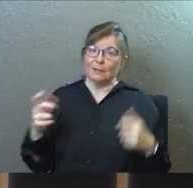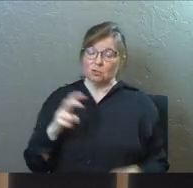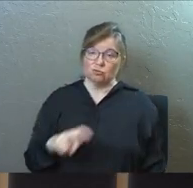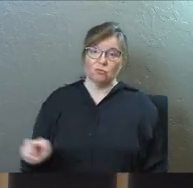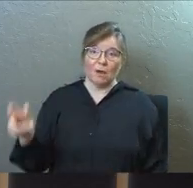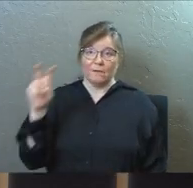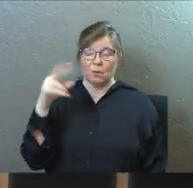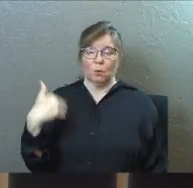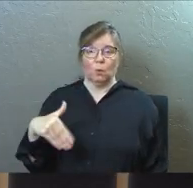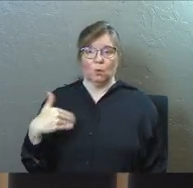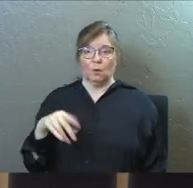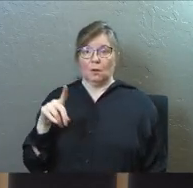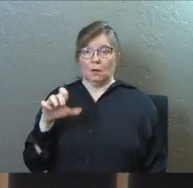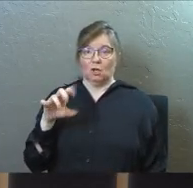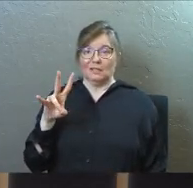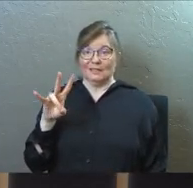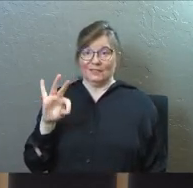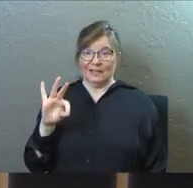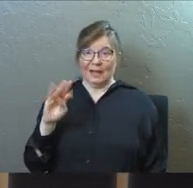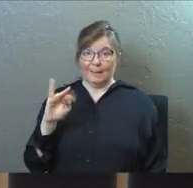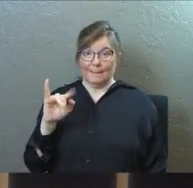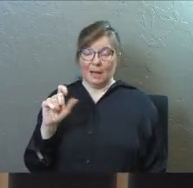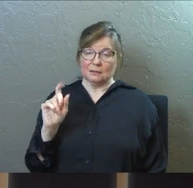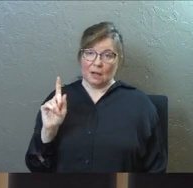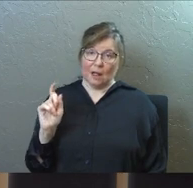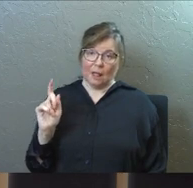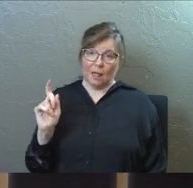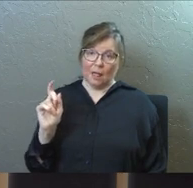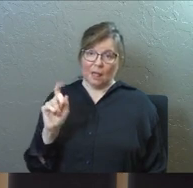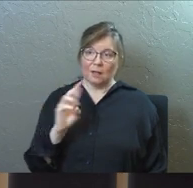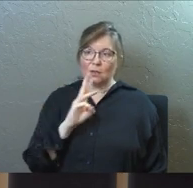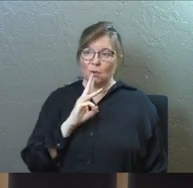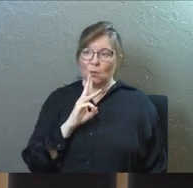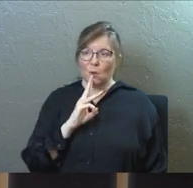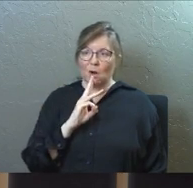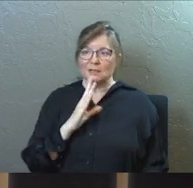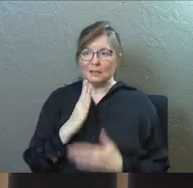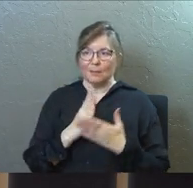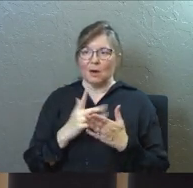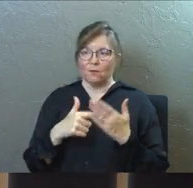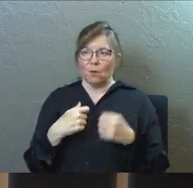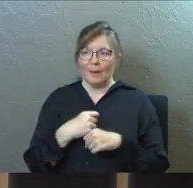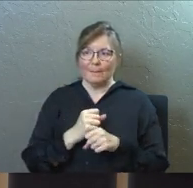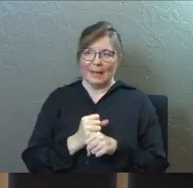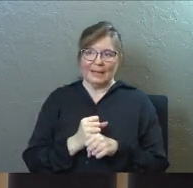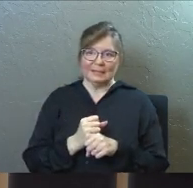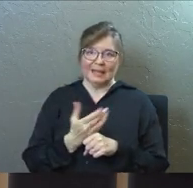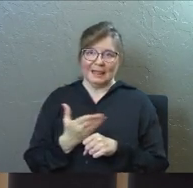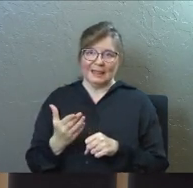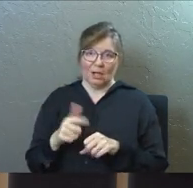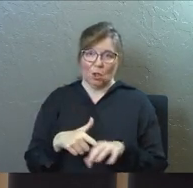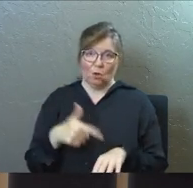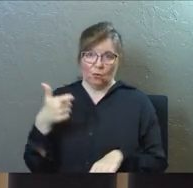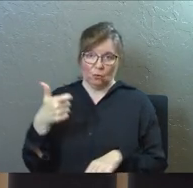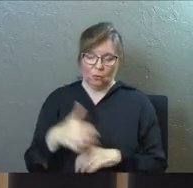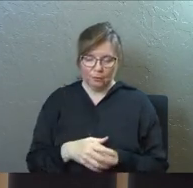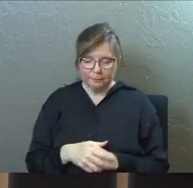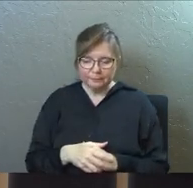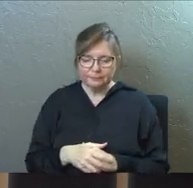travel, again, another 179 miles, the water feature there is part of what makes that thing longer,